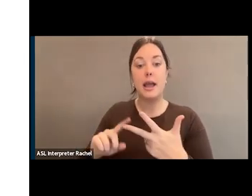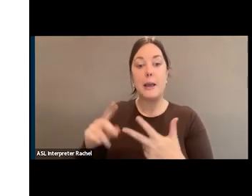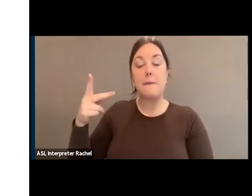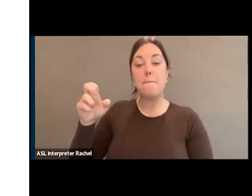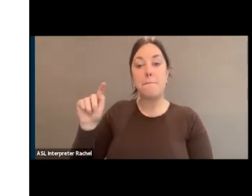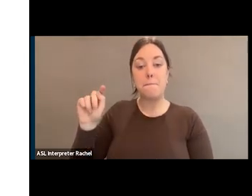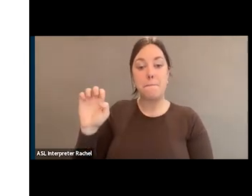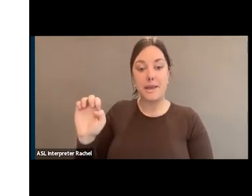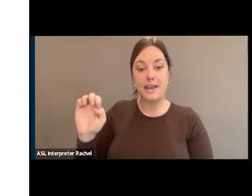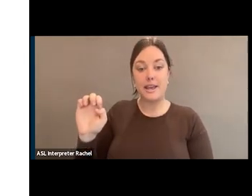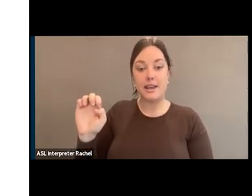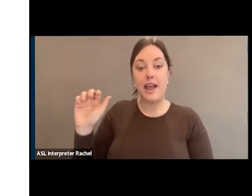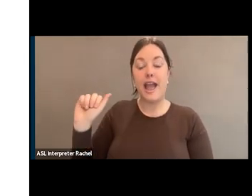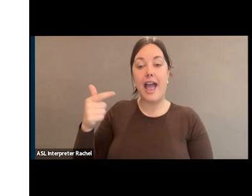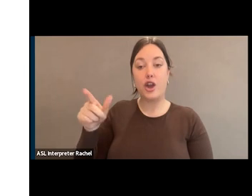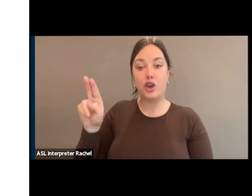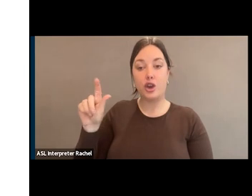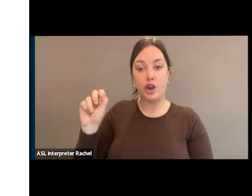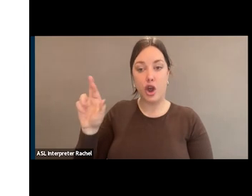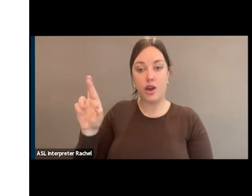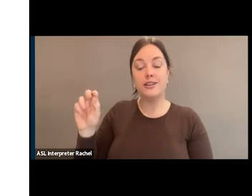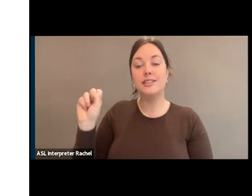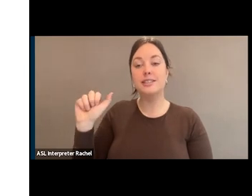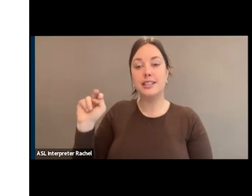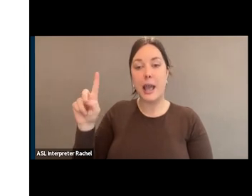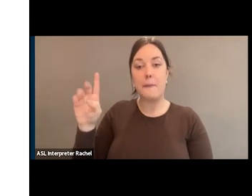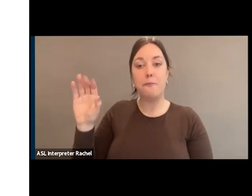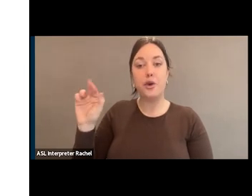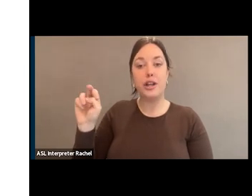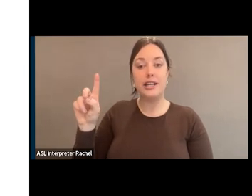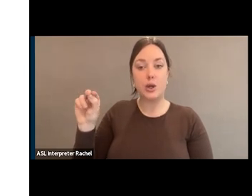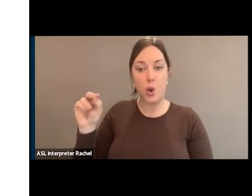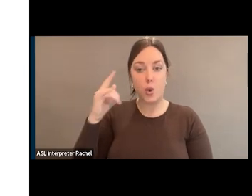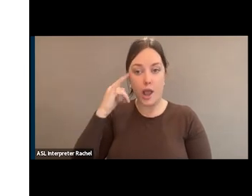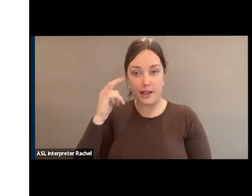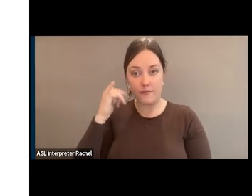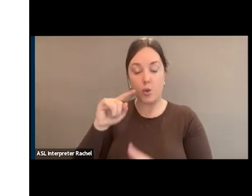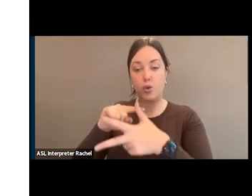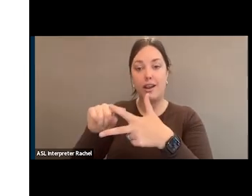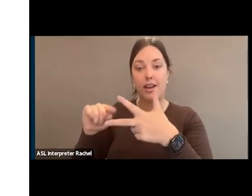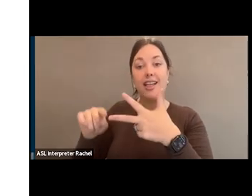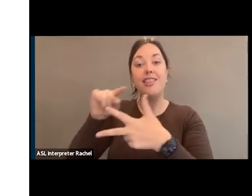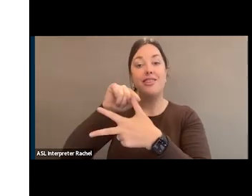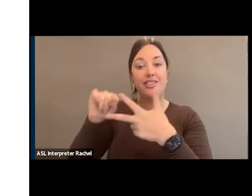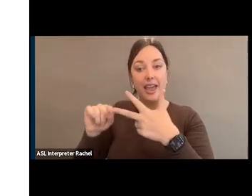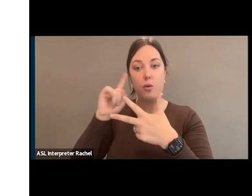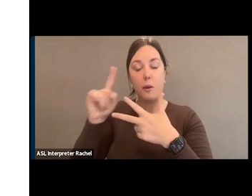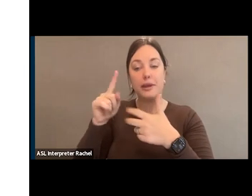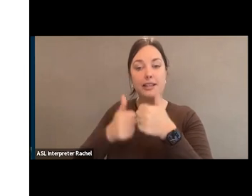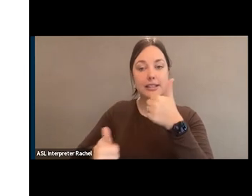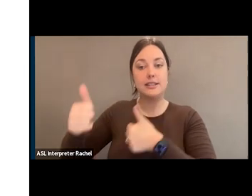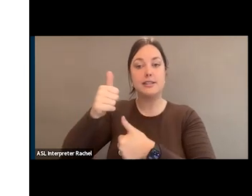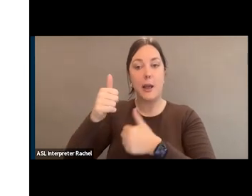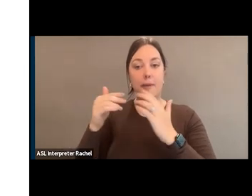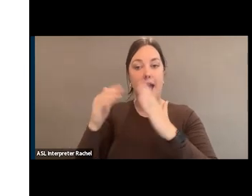Bernardino Inland Empire area of California. They will be your top House leaders